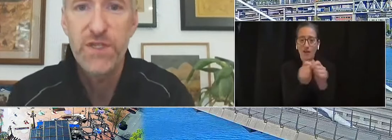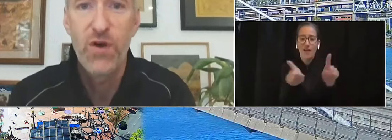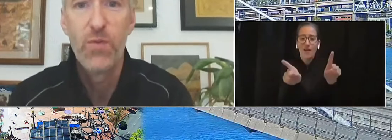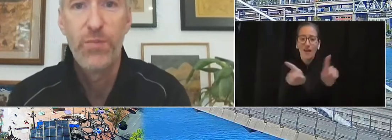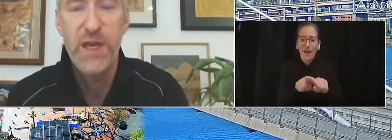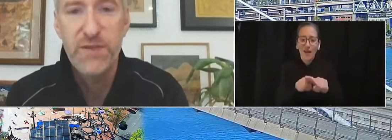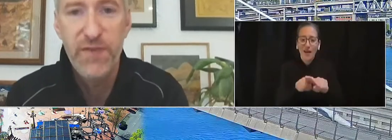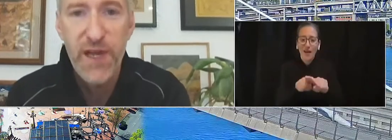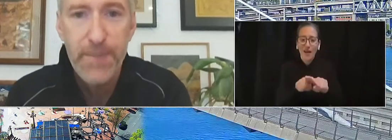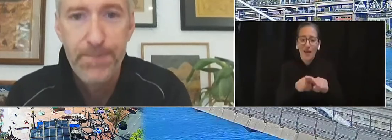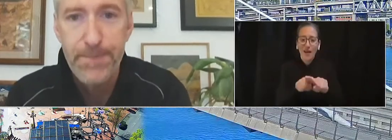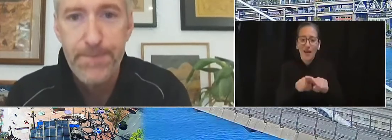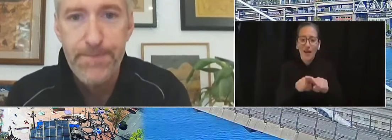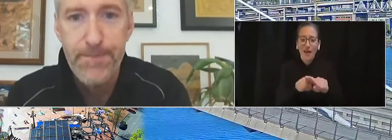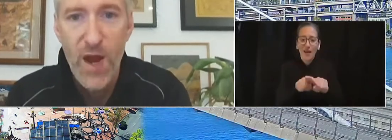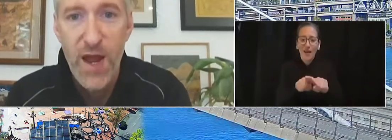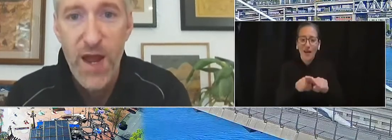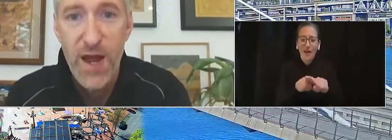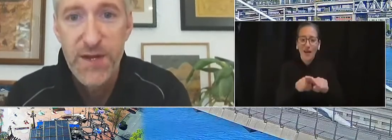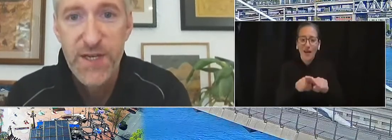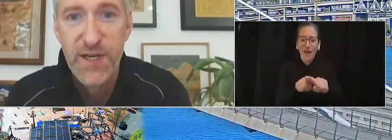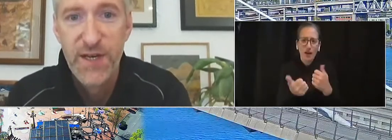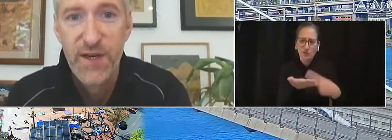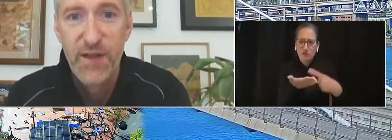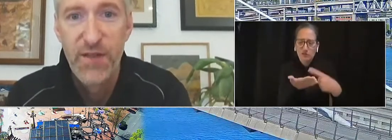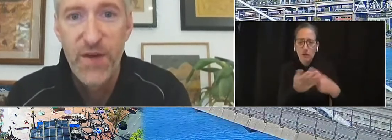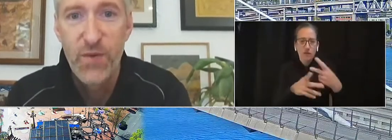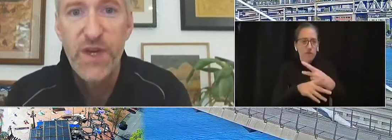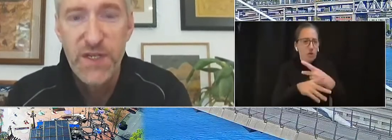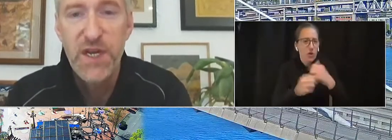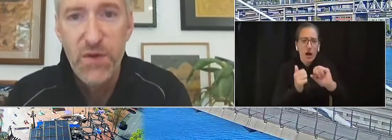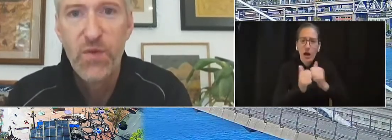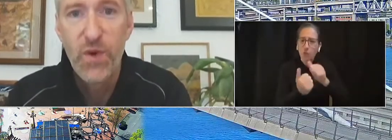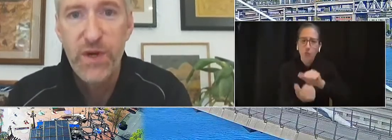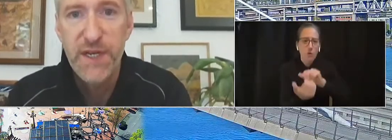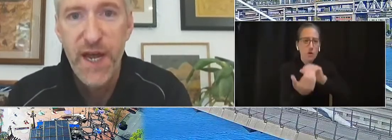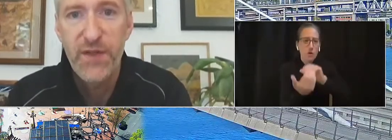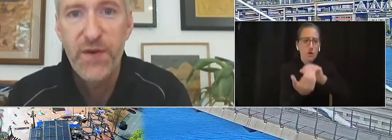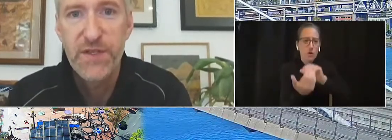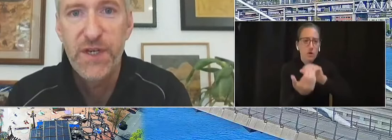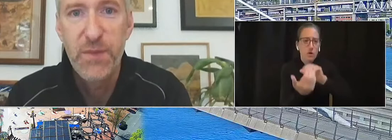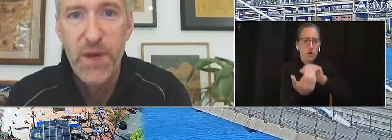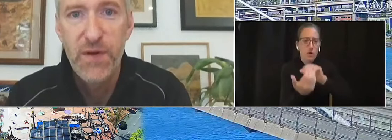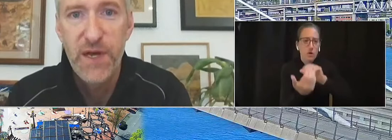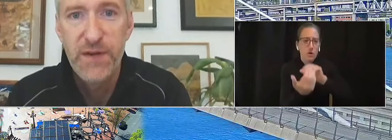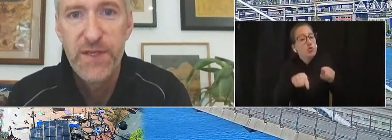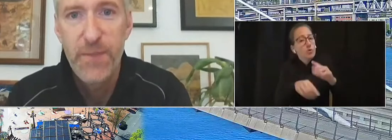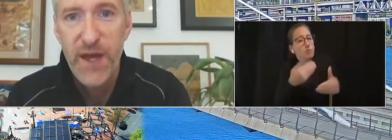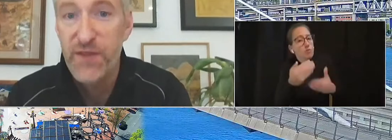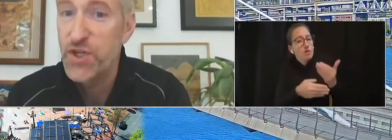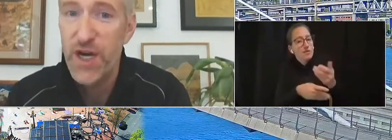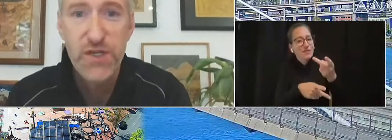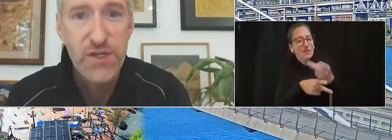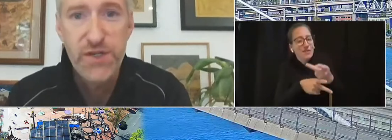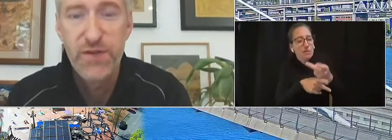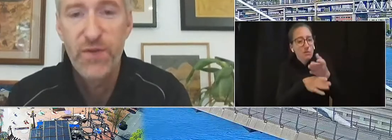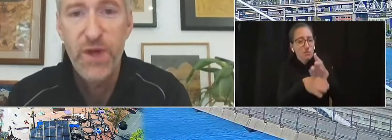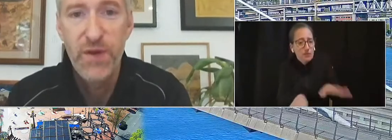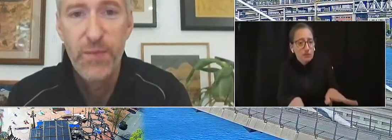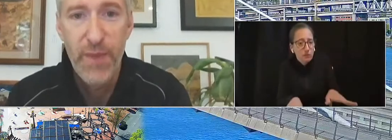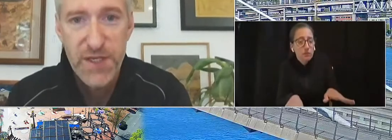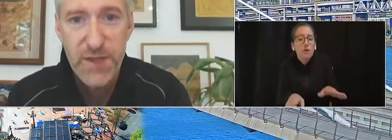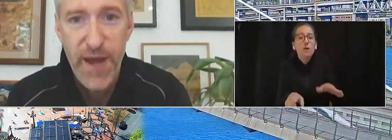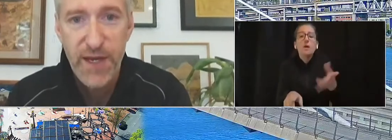that we do so peacefully, and that we continue to work together as a community to make the changes